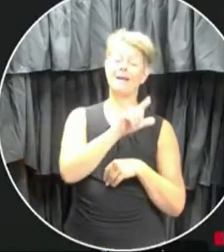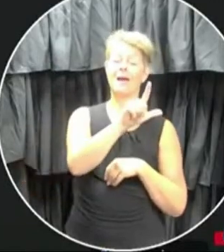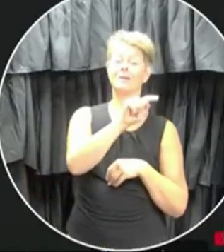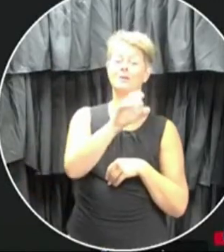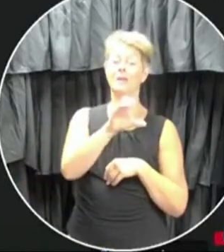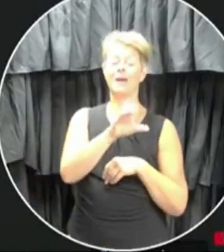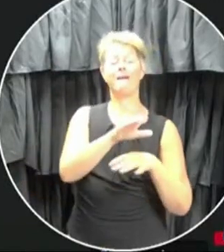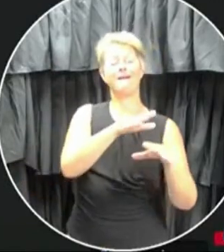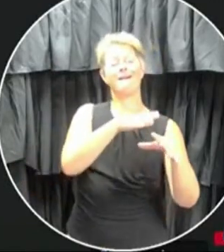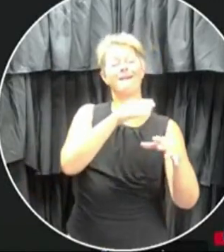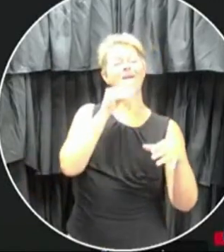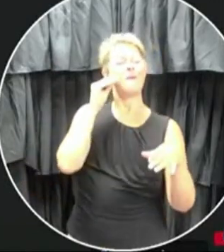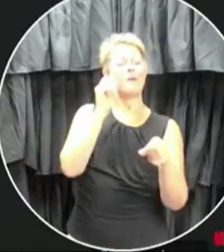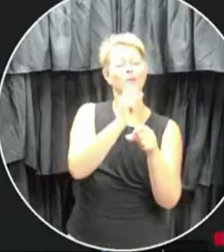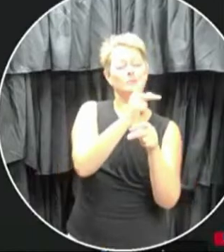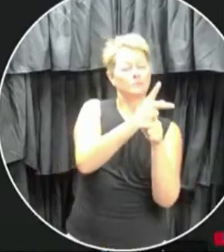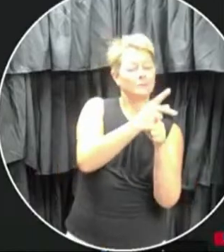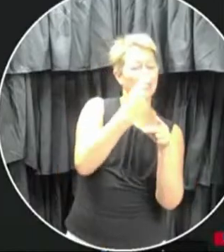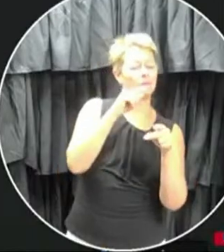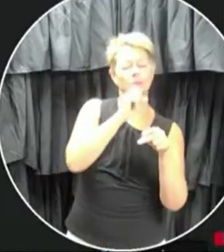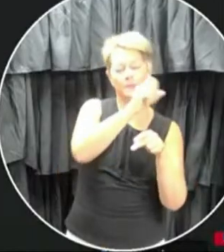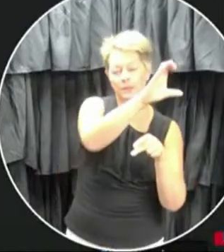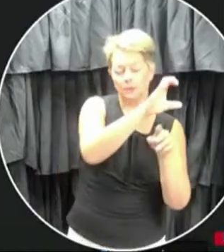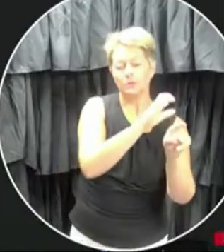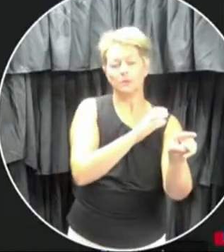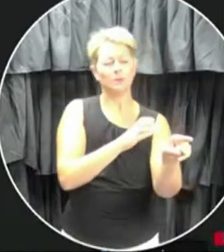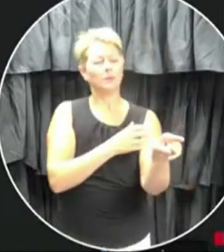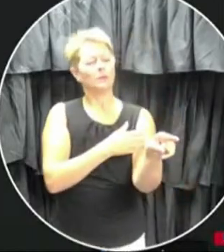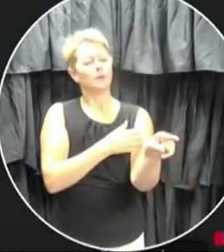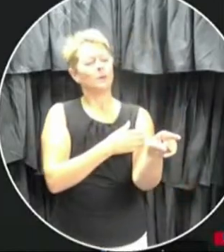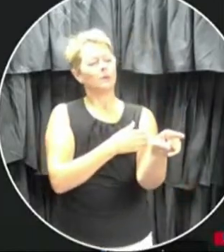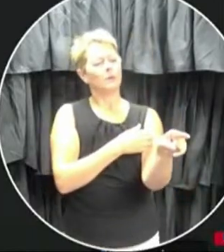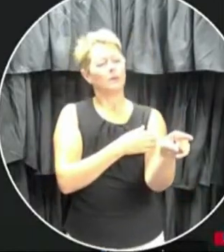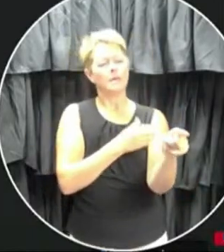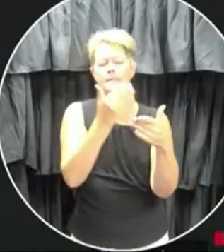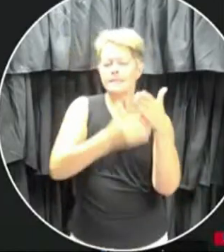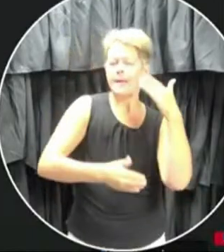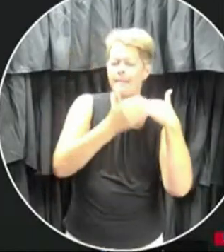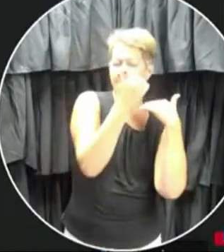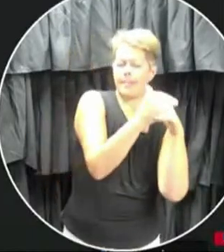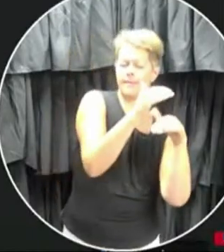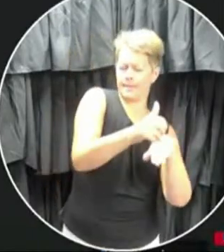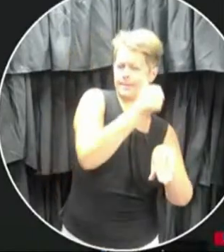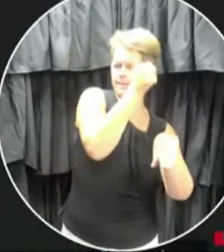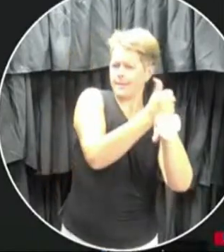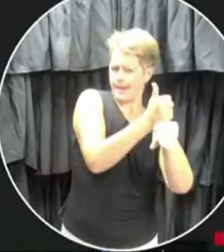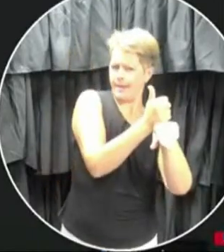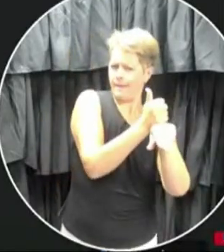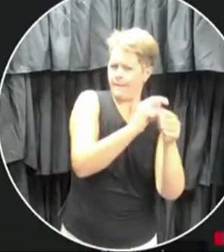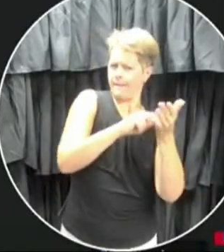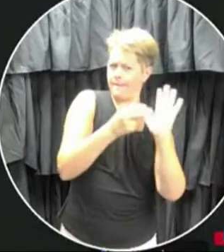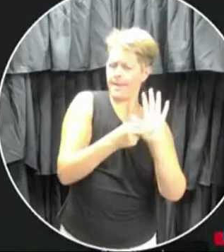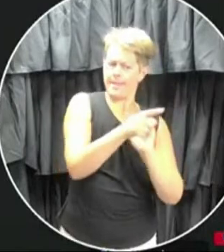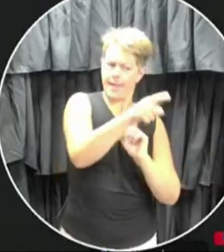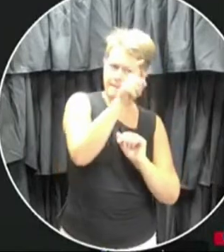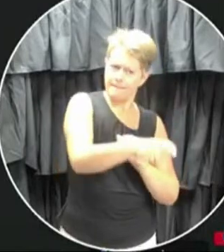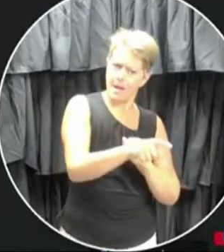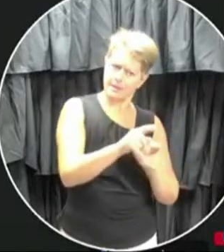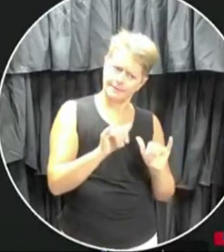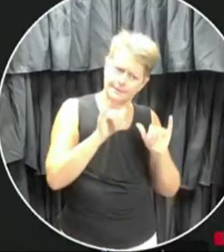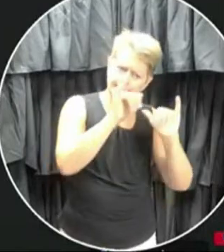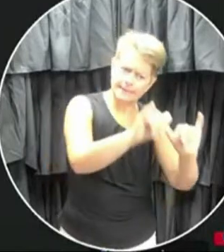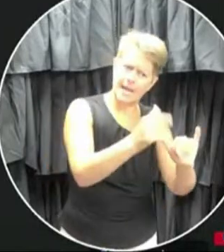moving workers in and out, there were some restrictions put in place. They were confined to one home.